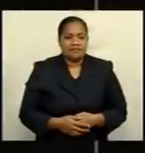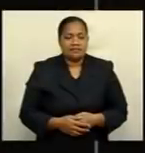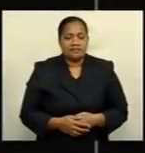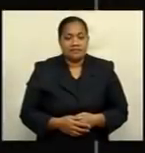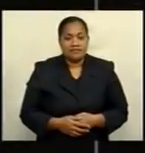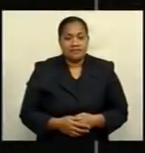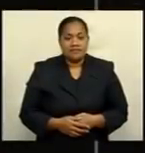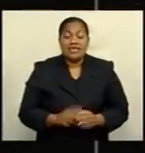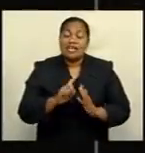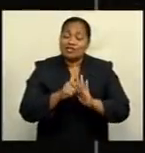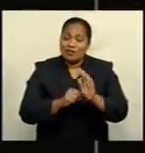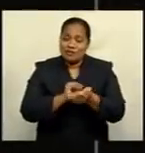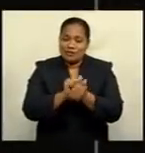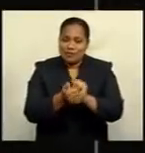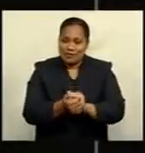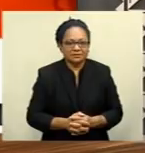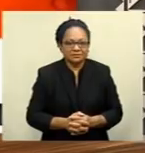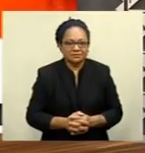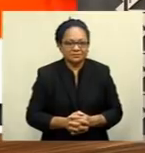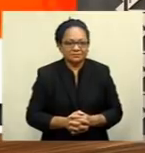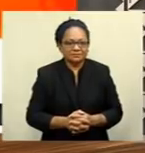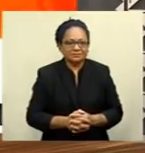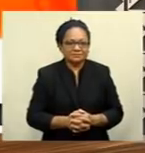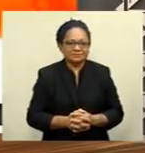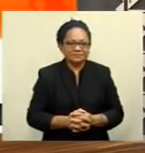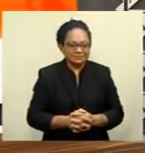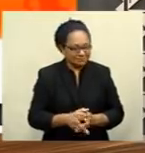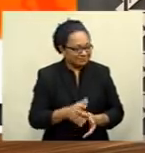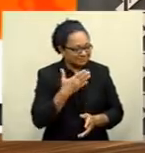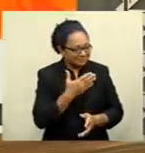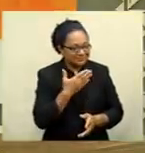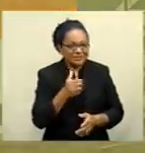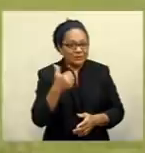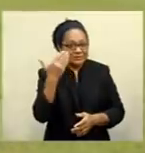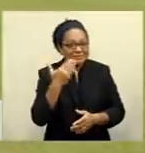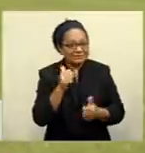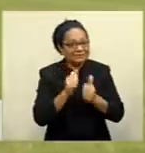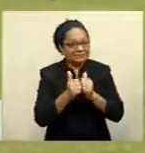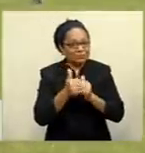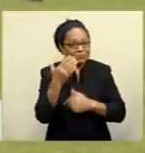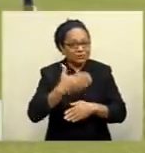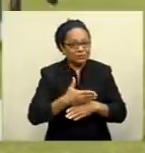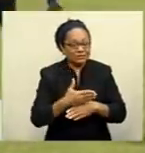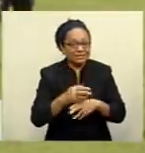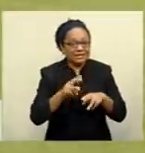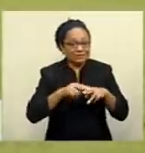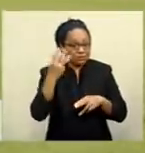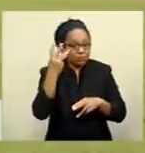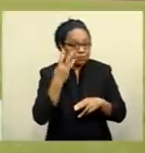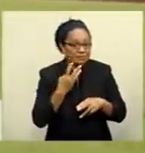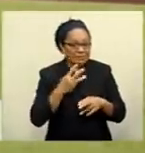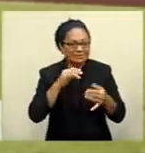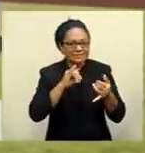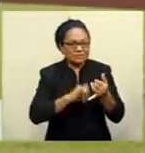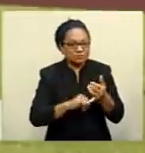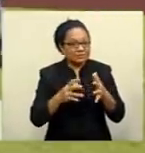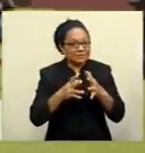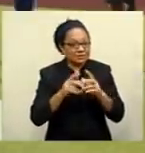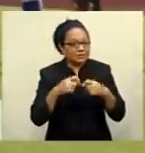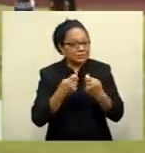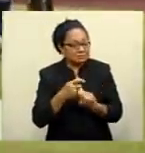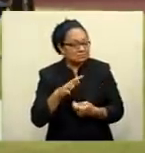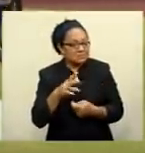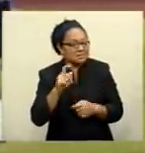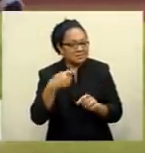And Jamie's here now with sports. Good evening and sports tonight. Fiji women's Super W team, a possibility